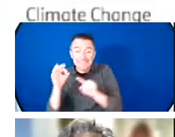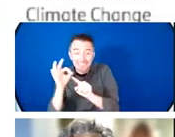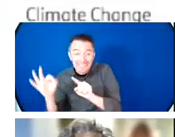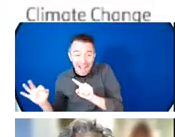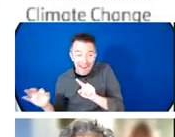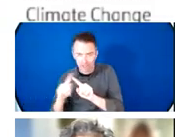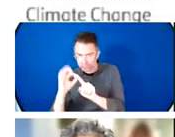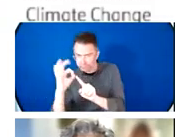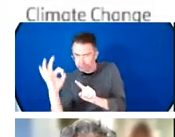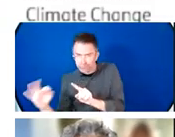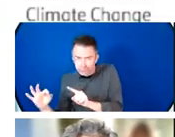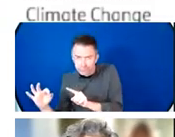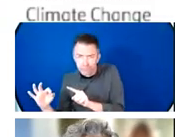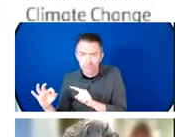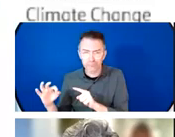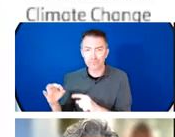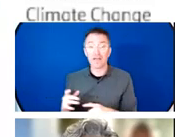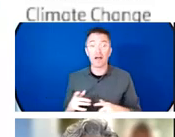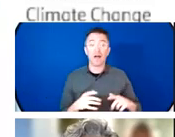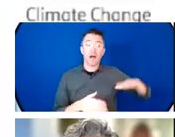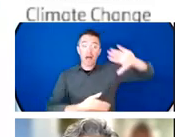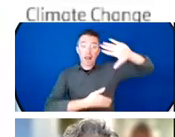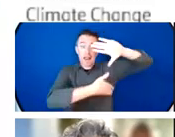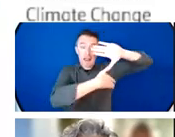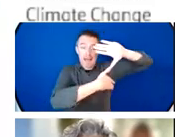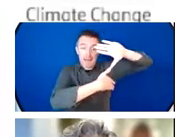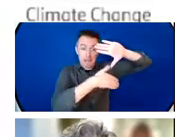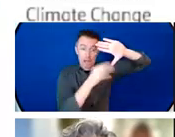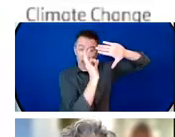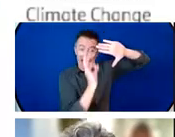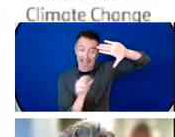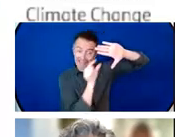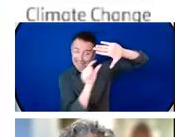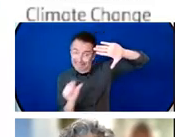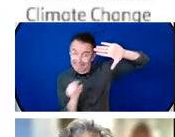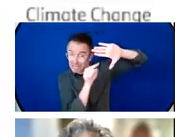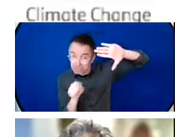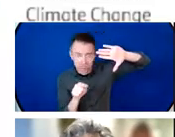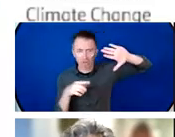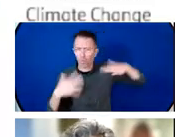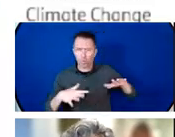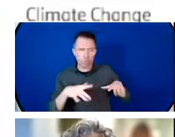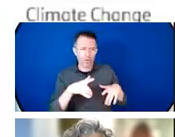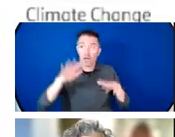these countries and their communities so hard with women, children, people with disabilities